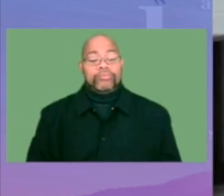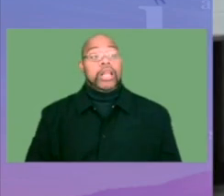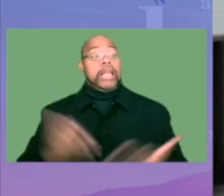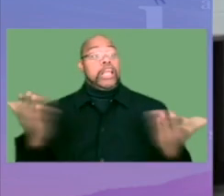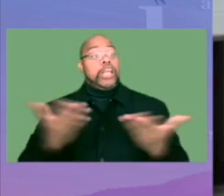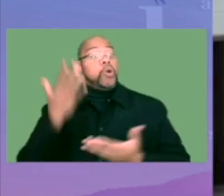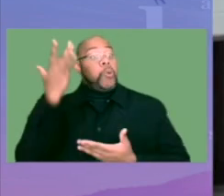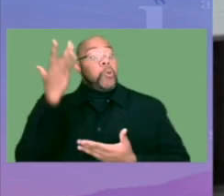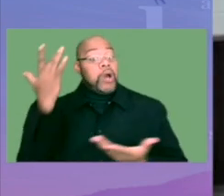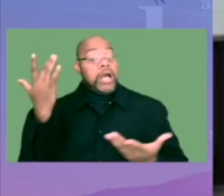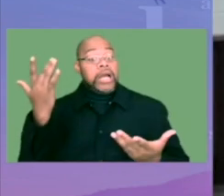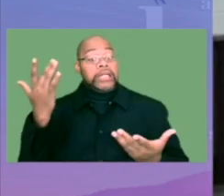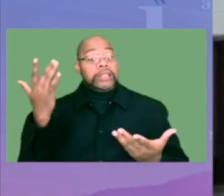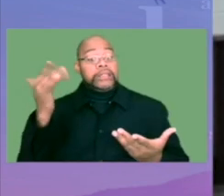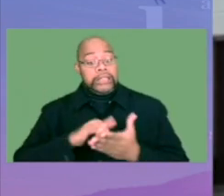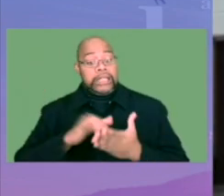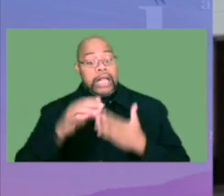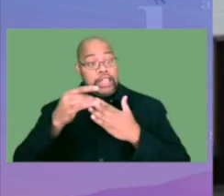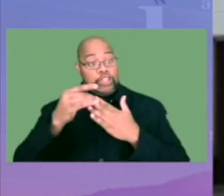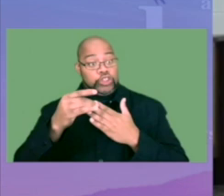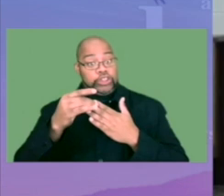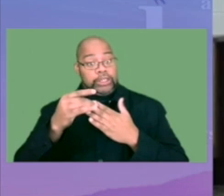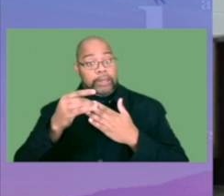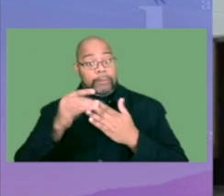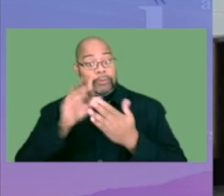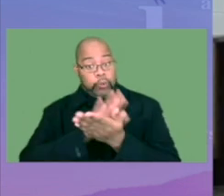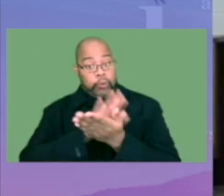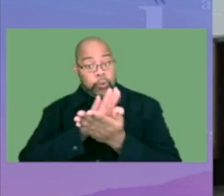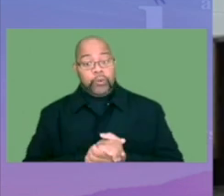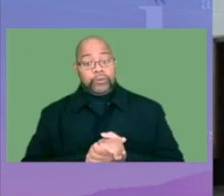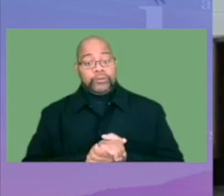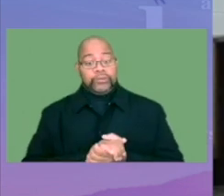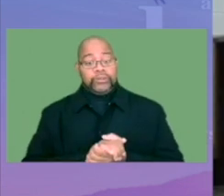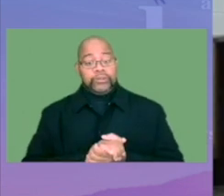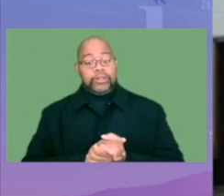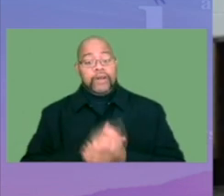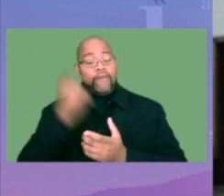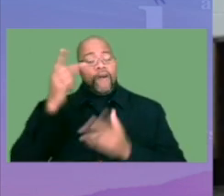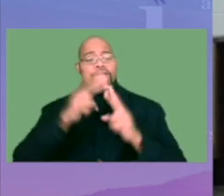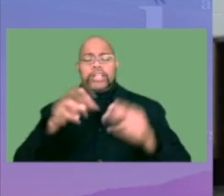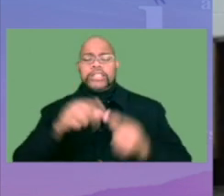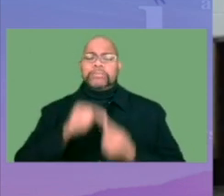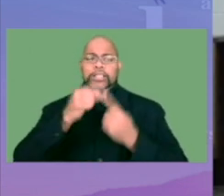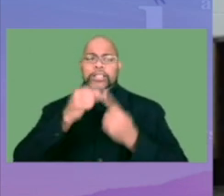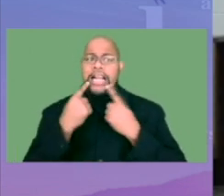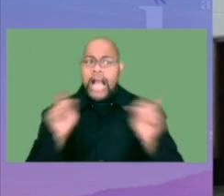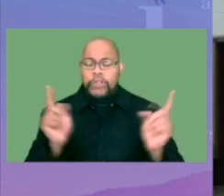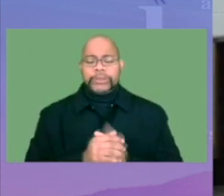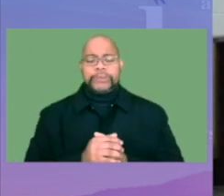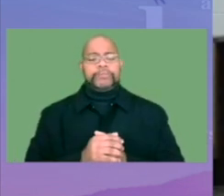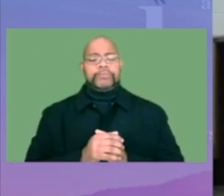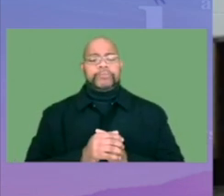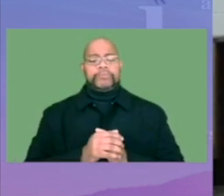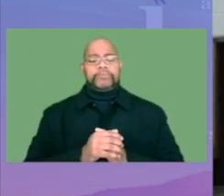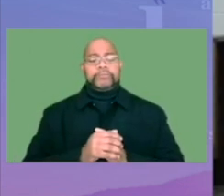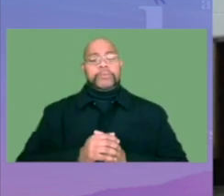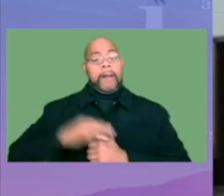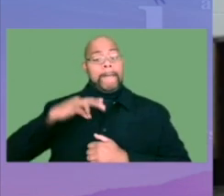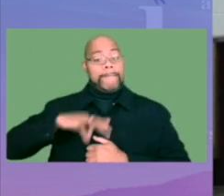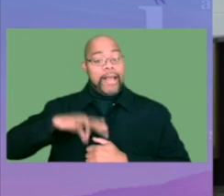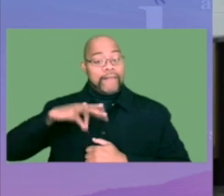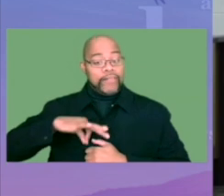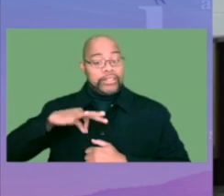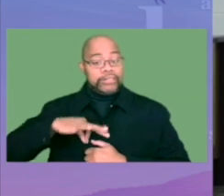We are here at Bayland Leadership Academy for a very special announcement